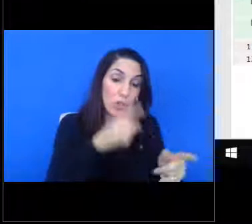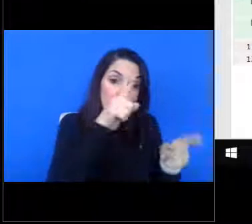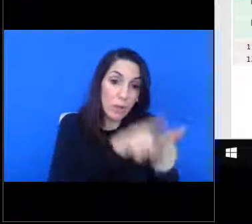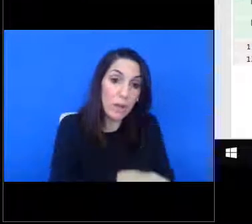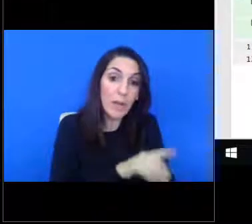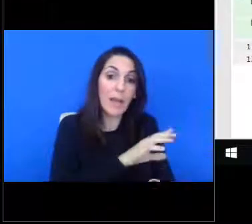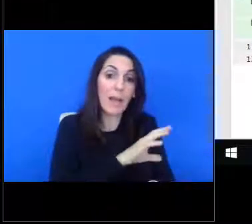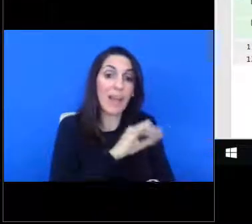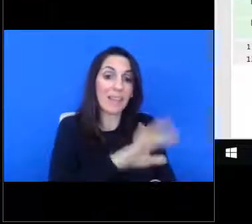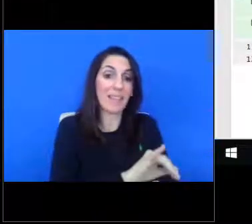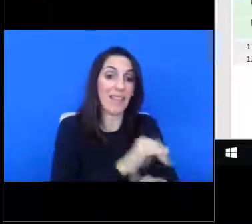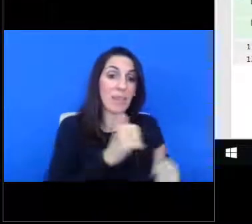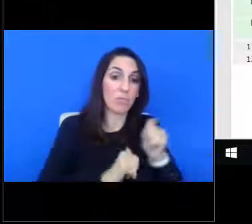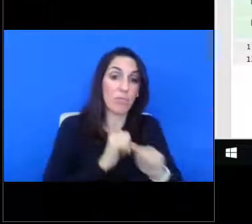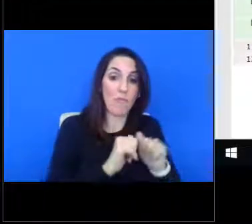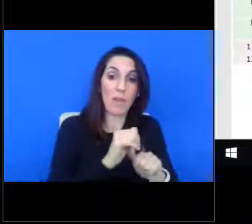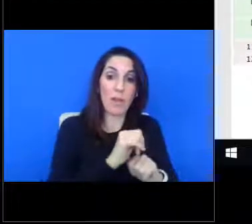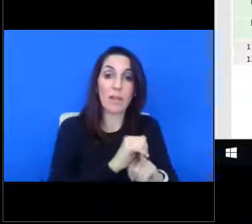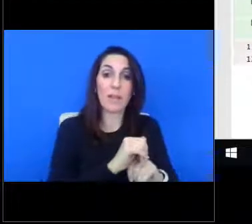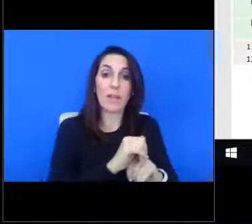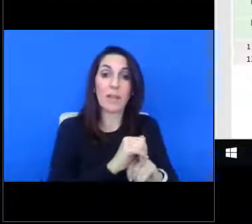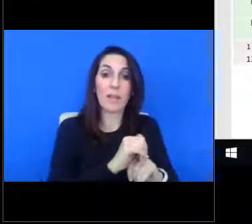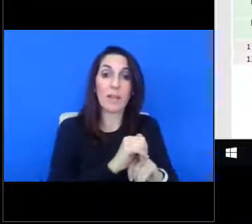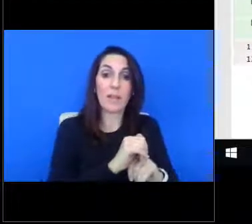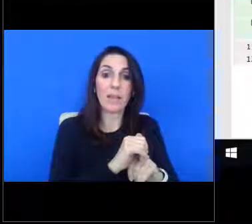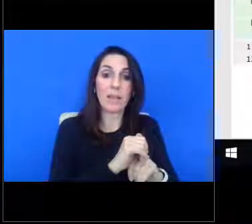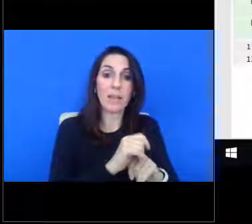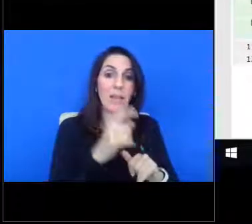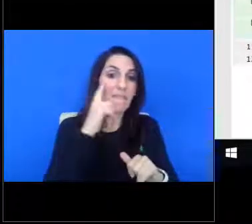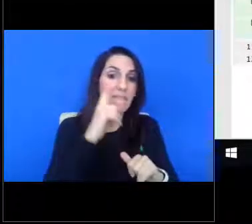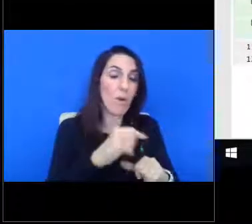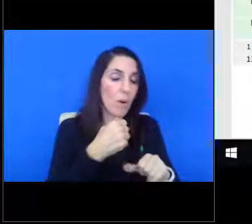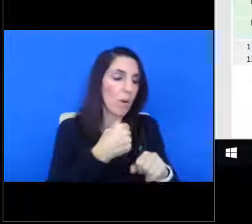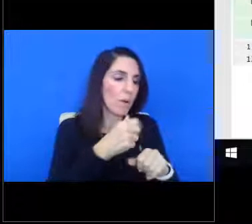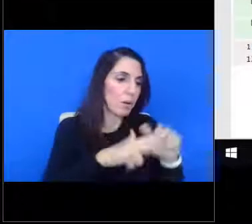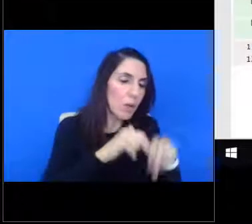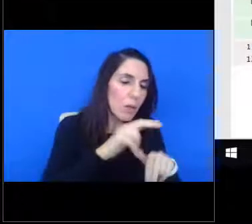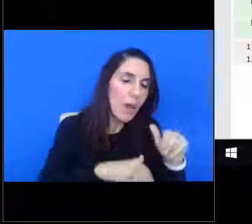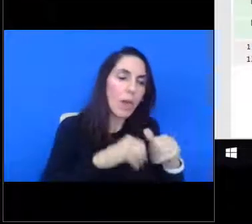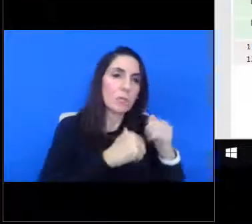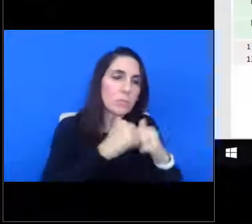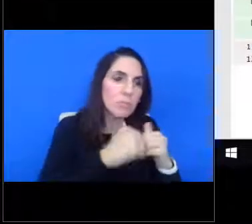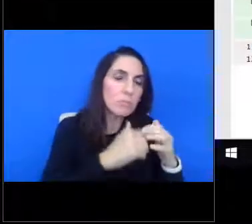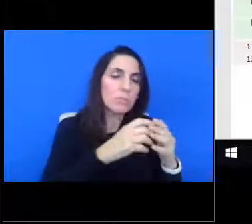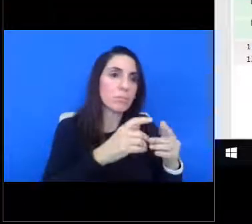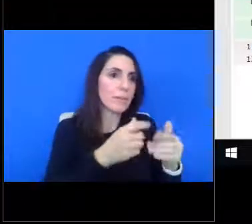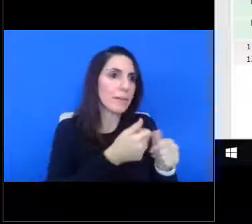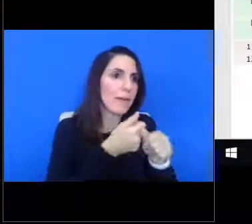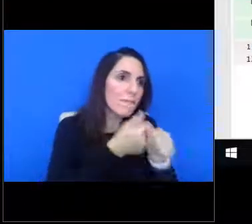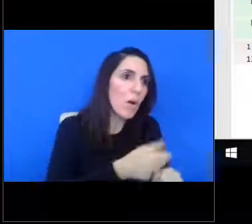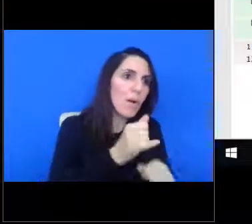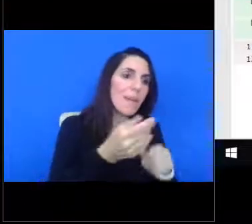performance, not a technical default, but, um, in terms of constructing the project, meeting a deadline, using local contracts, those types of things,